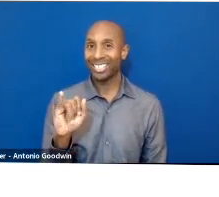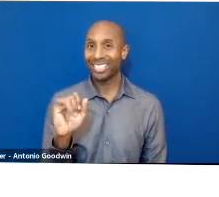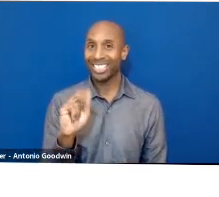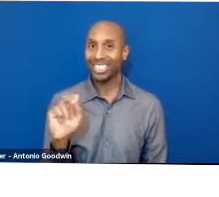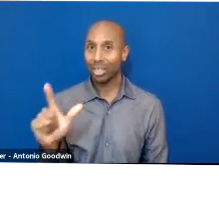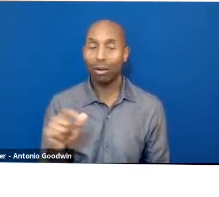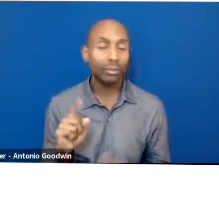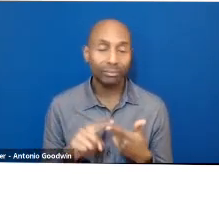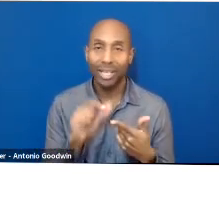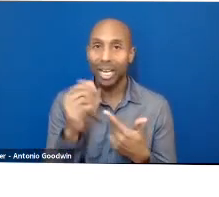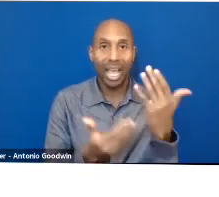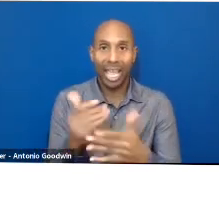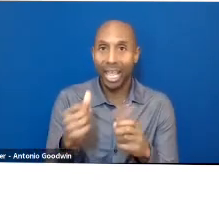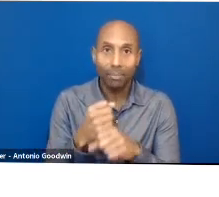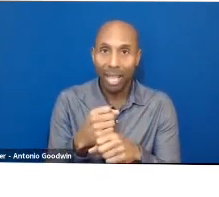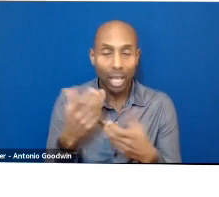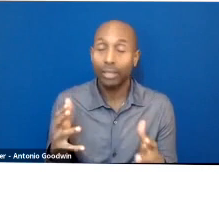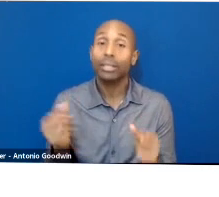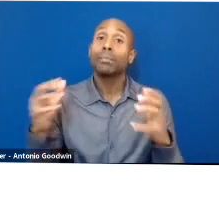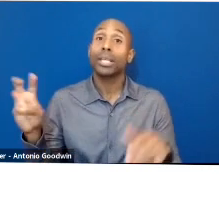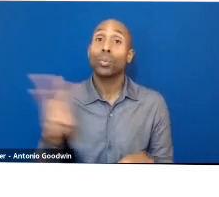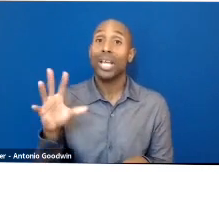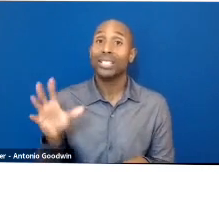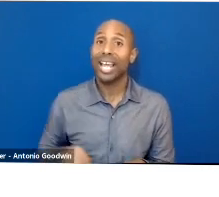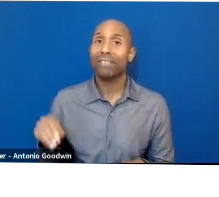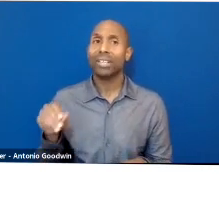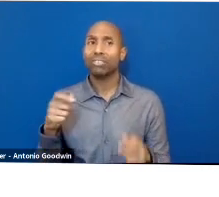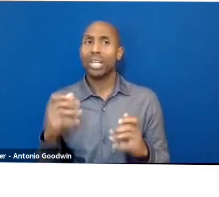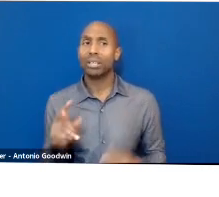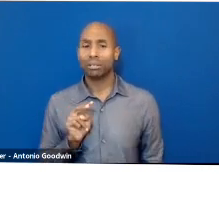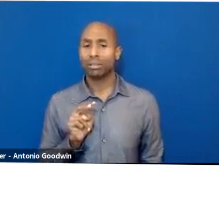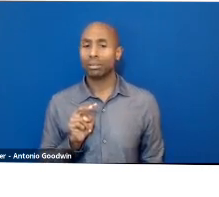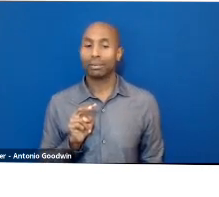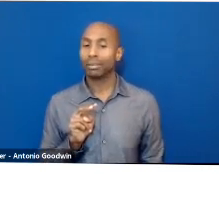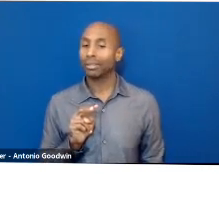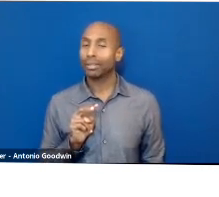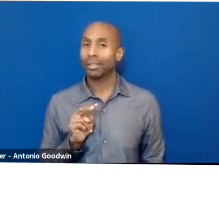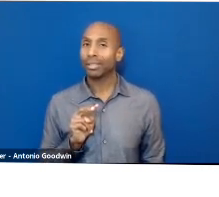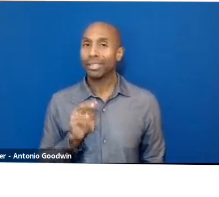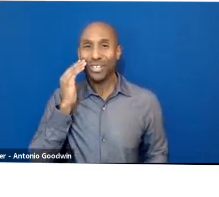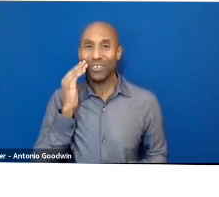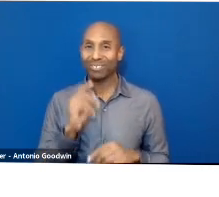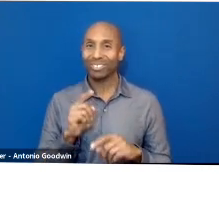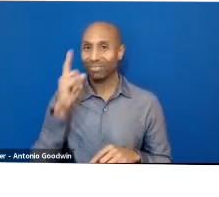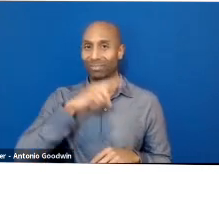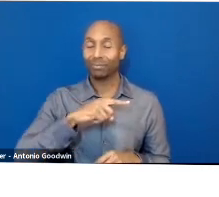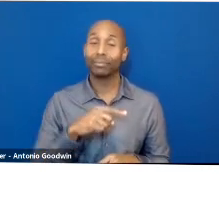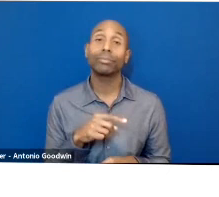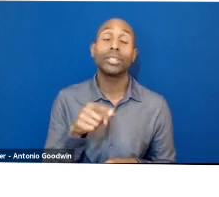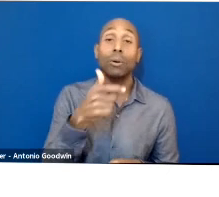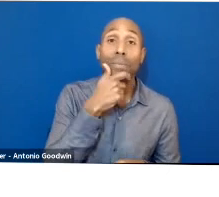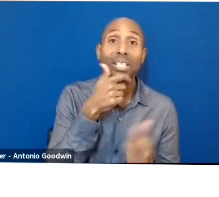tell the difference. So the first counterfeit fabrics and textiles were made by British trying to imitate the centuries